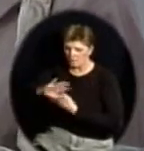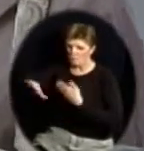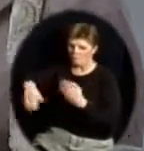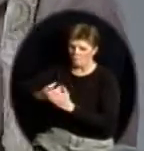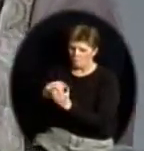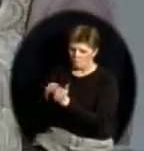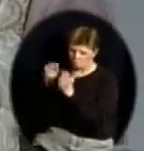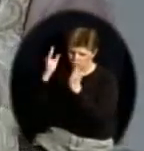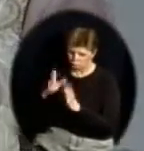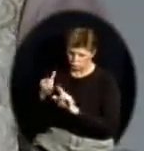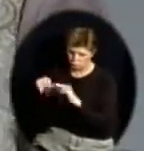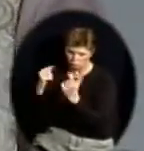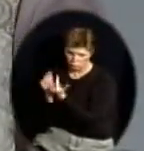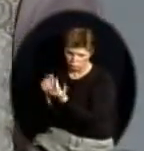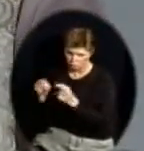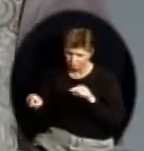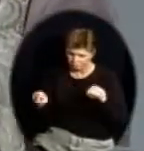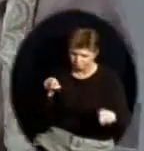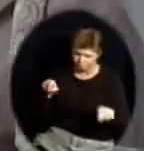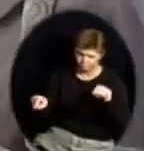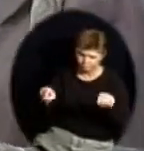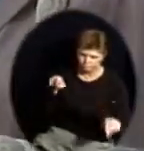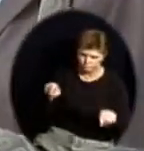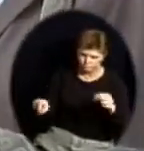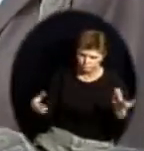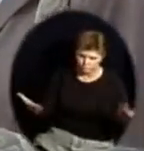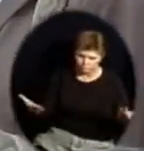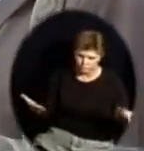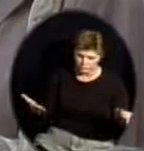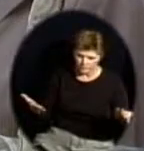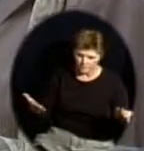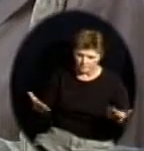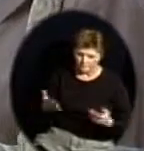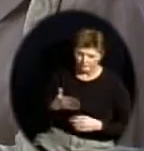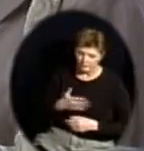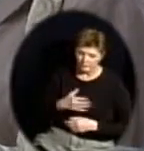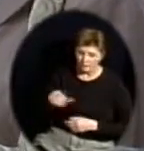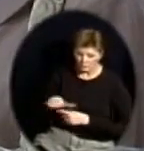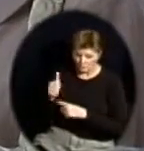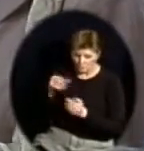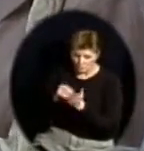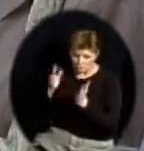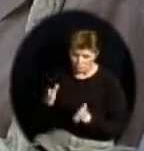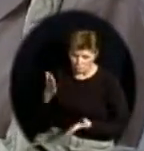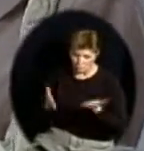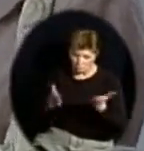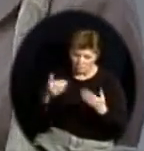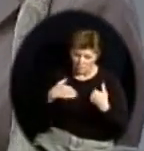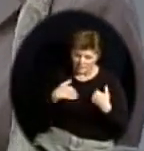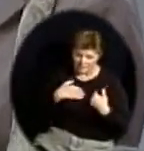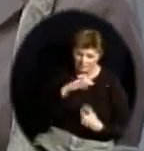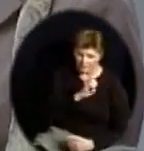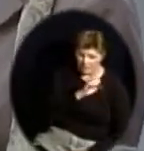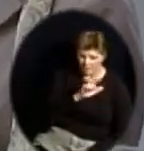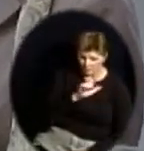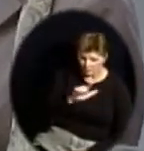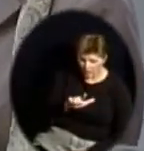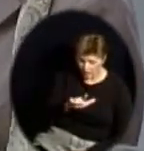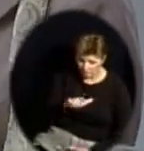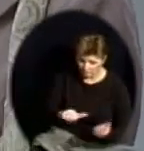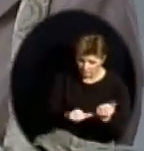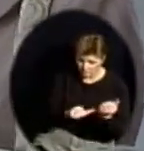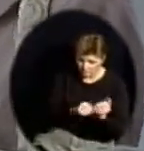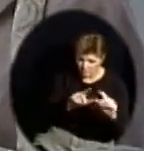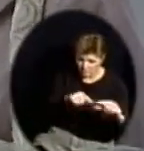than I just said. EL student also score would be ELL, Hispanic, free and reduced lunch, and I would also be in the all student